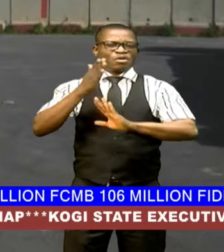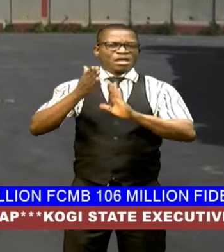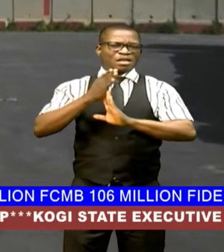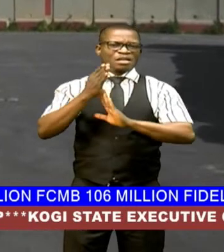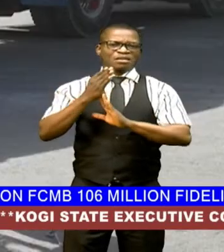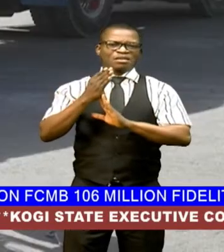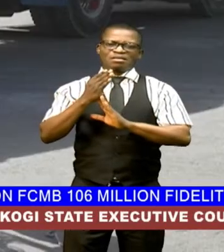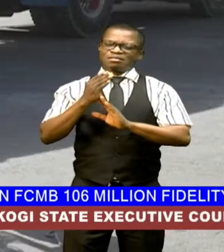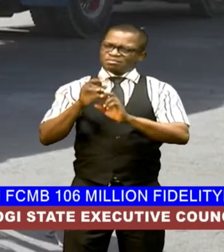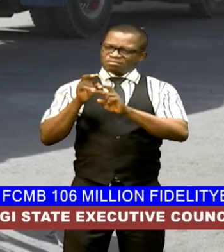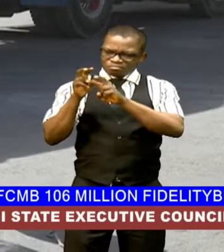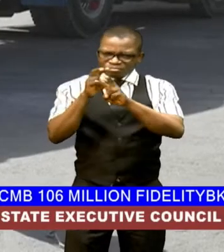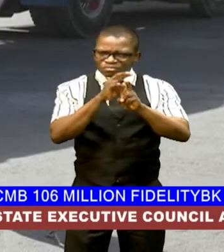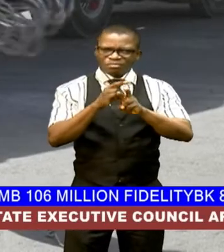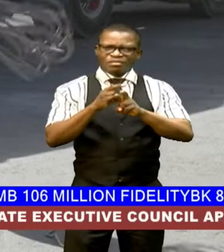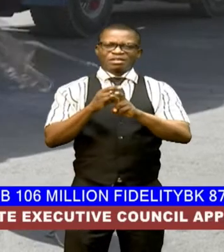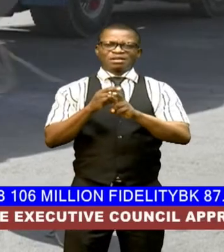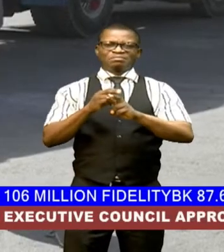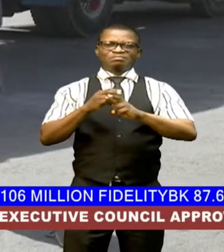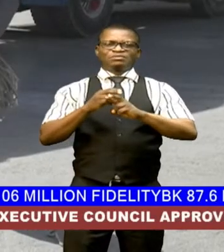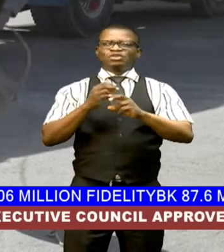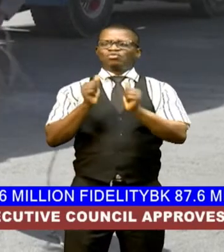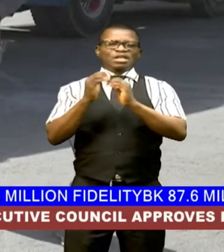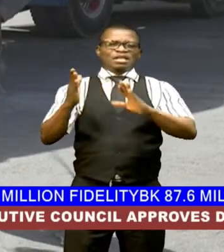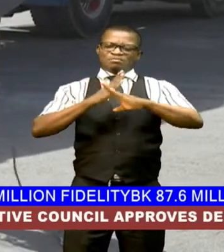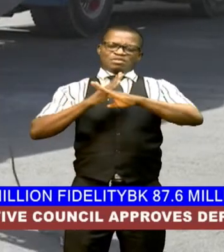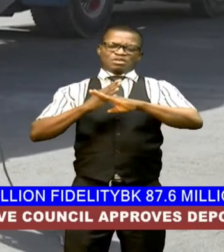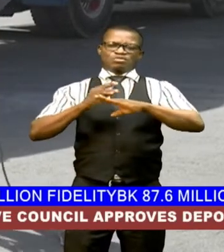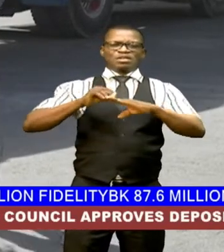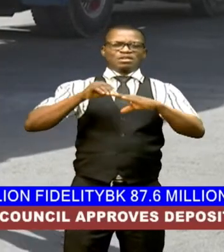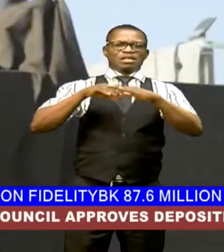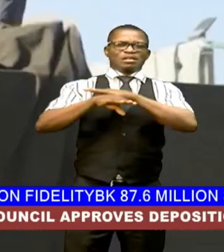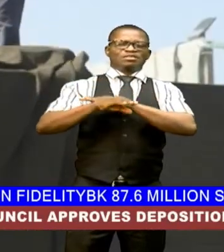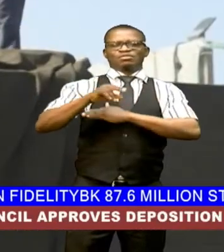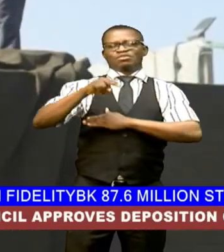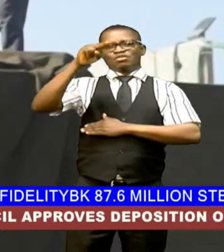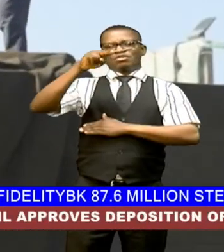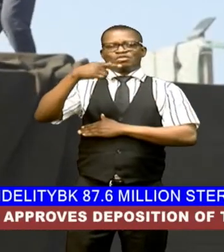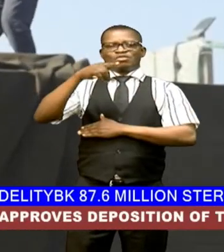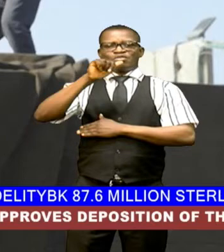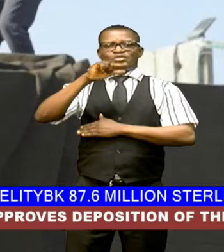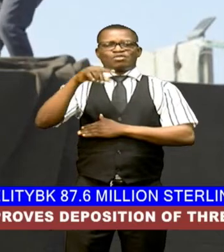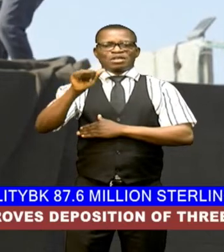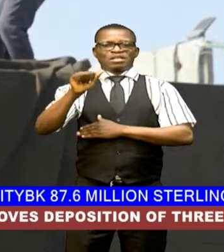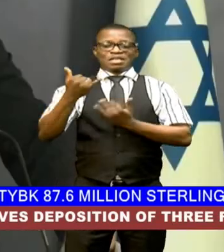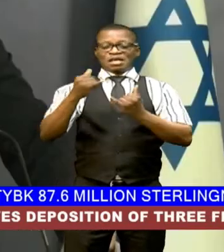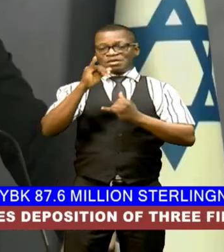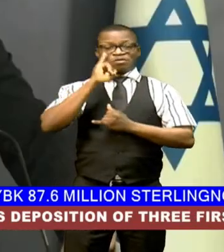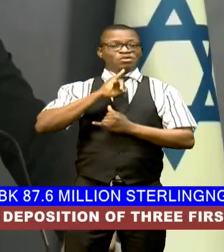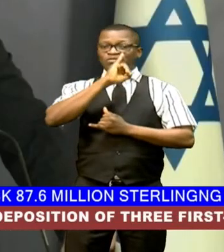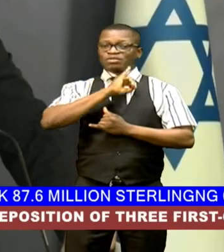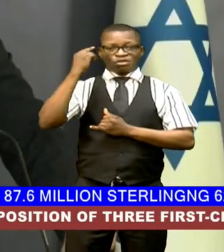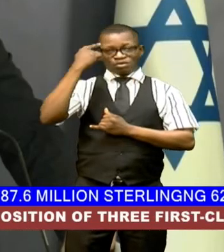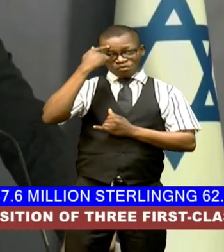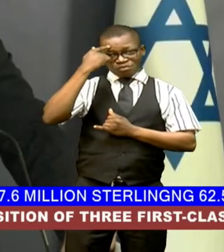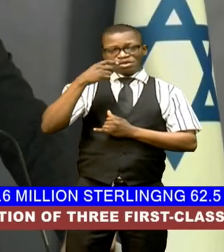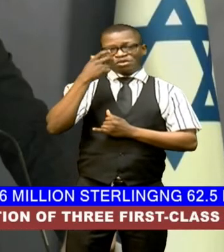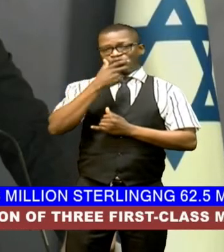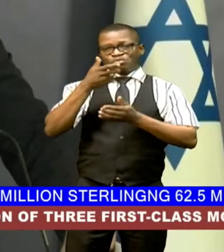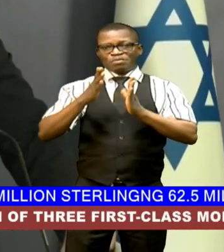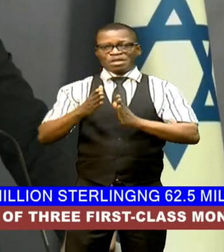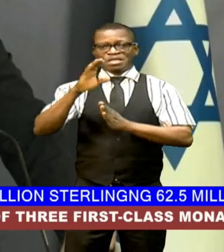safe and unhindered access to the north of the gaza strip meanwhile israeli government spokesperson elion